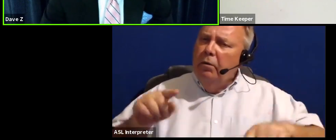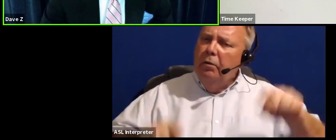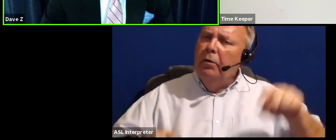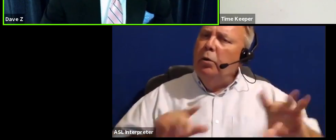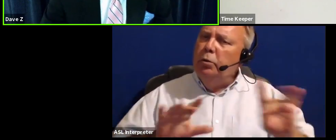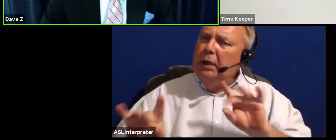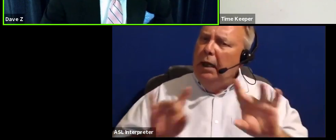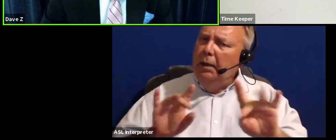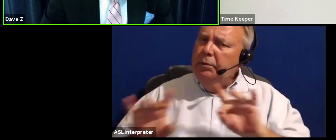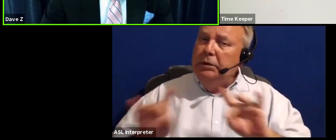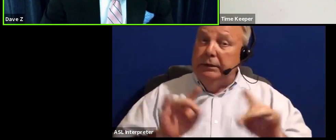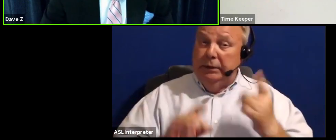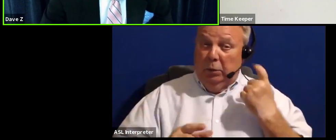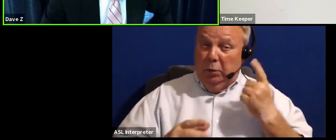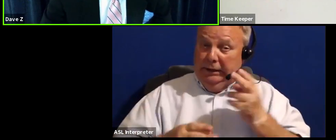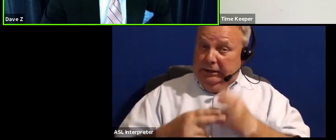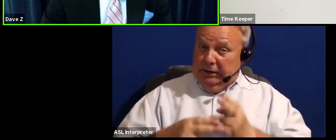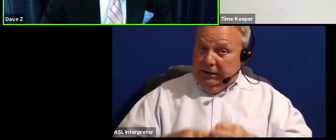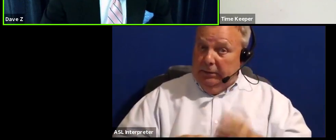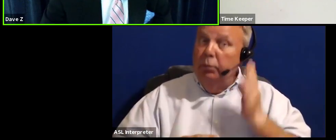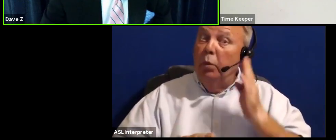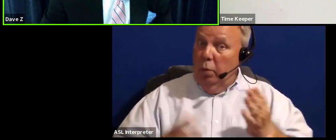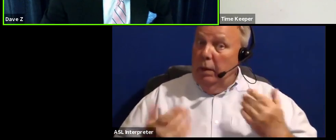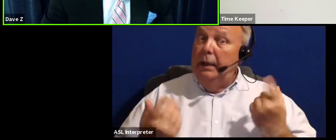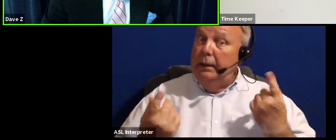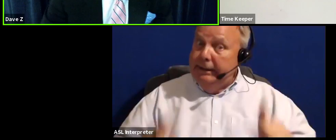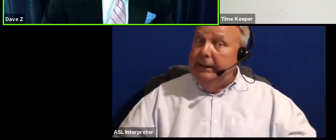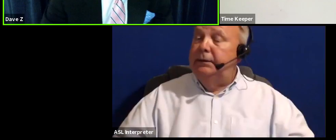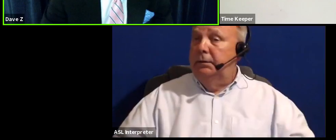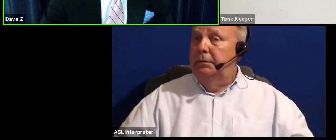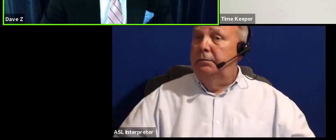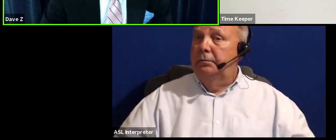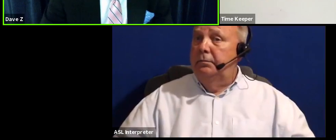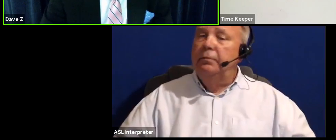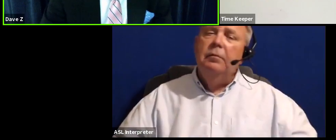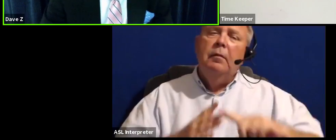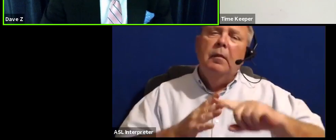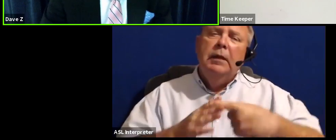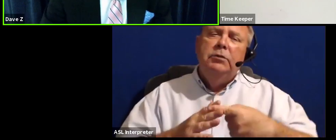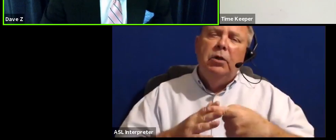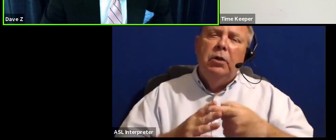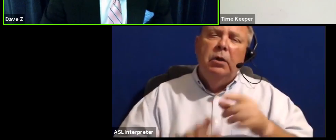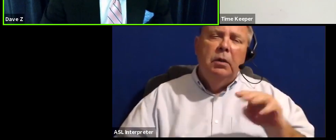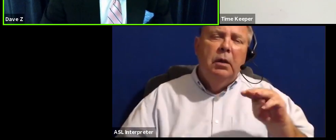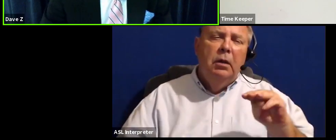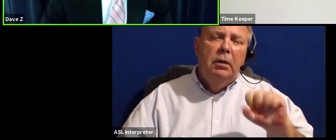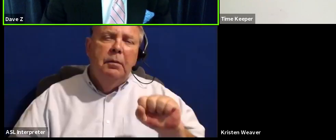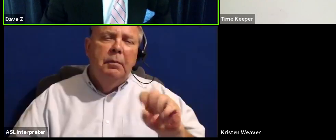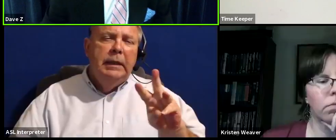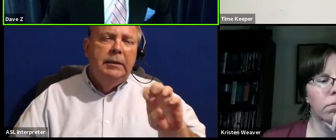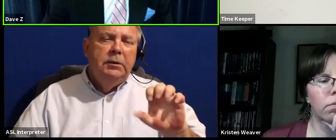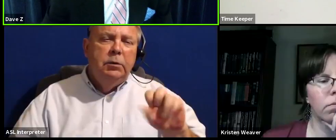we just listed will exist? Let's start with Ms. Weaver.